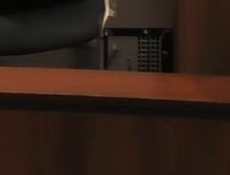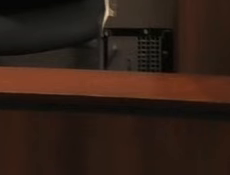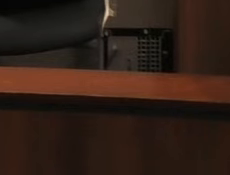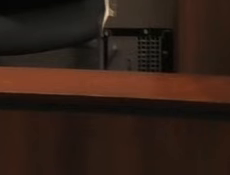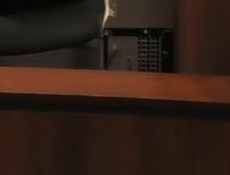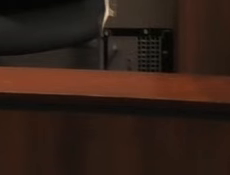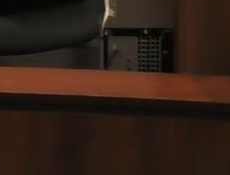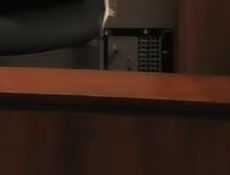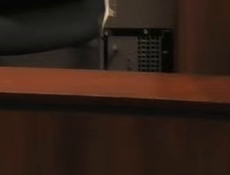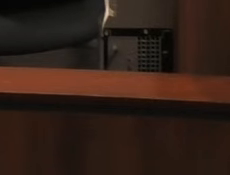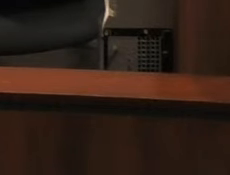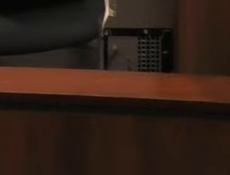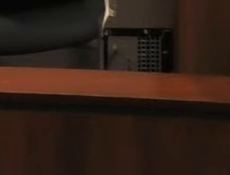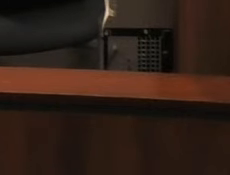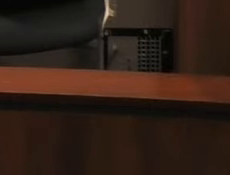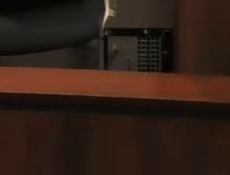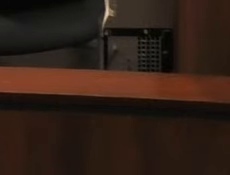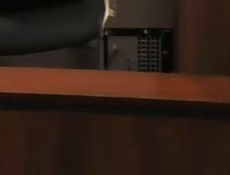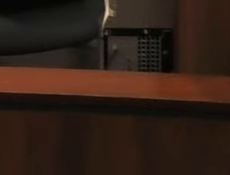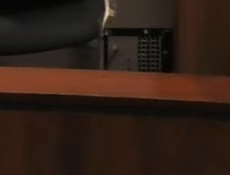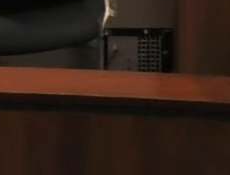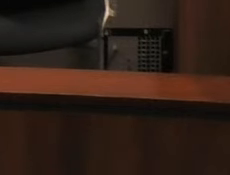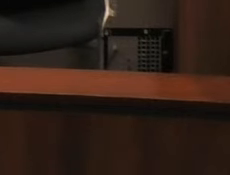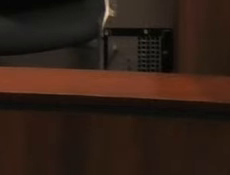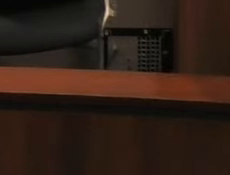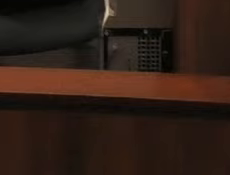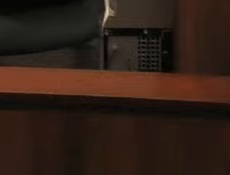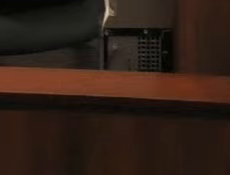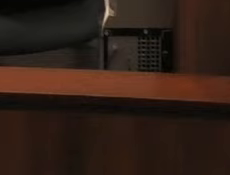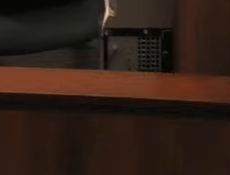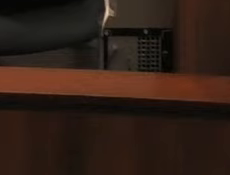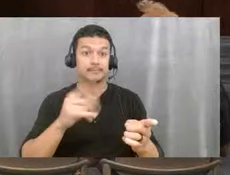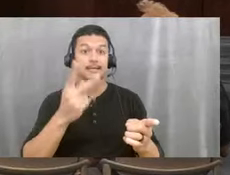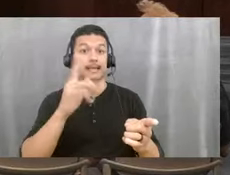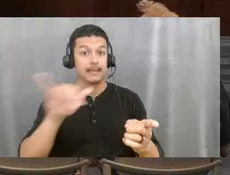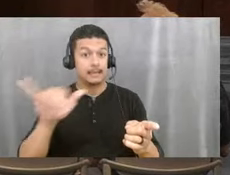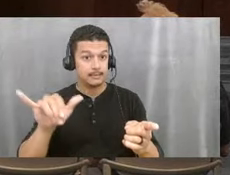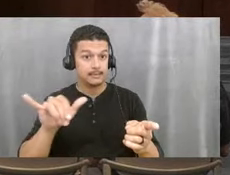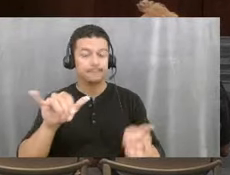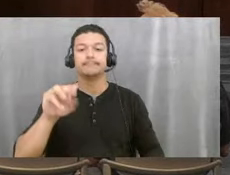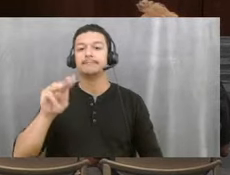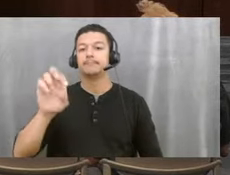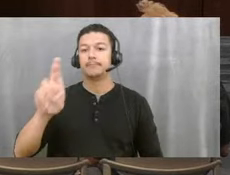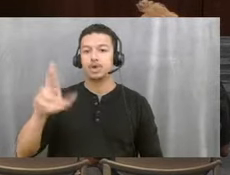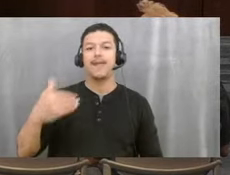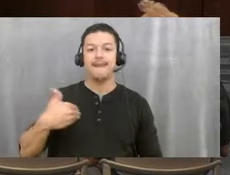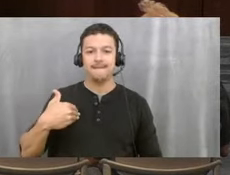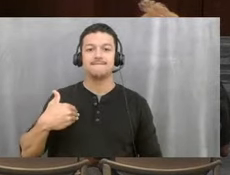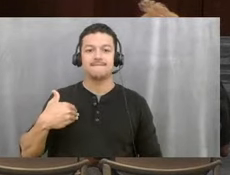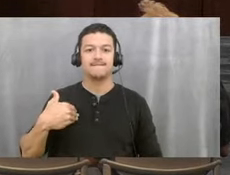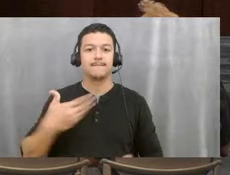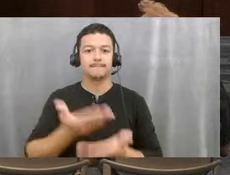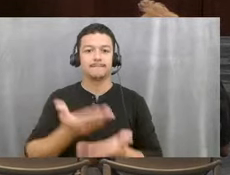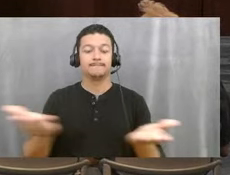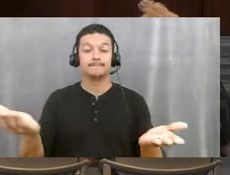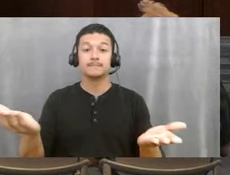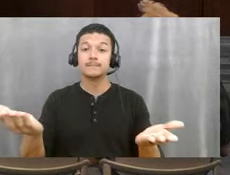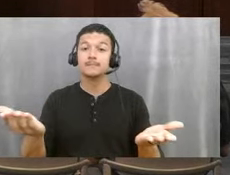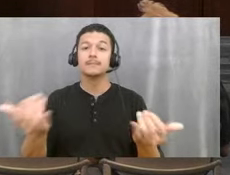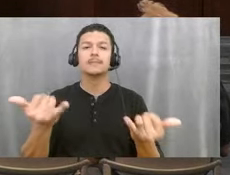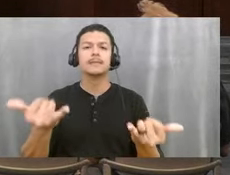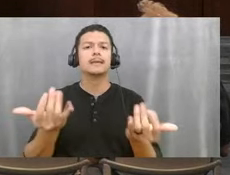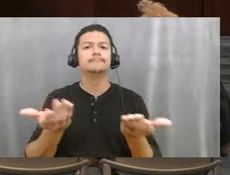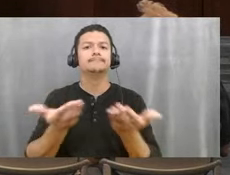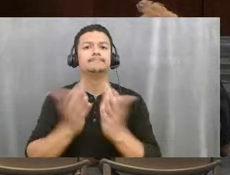Here. Commissioner Hay? Here. Commissioner Kelly? Here. Mayor, you have a quorum. Thank you. Our invocation for this evening